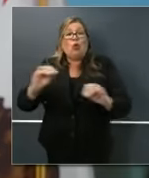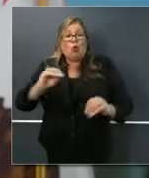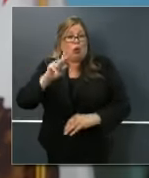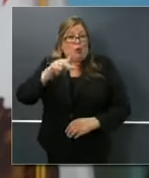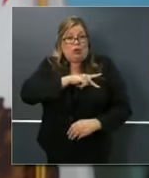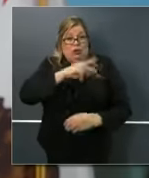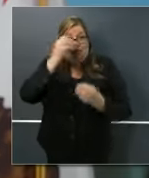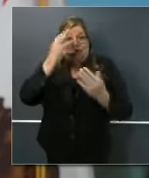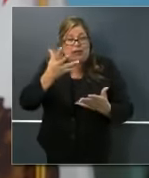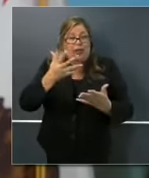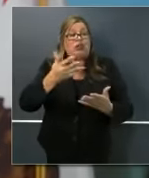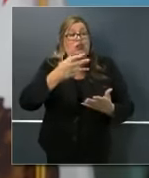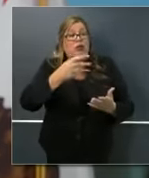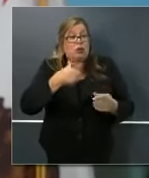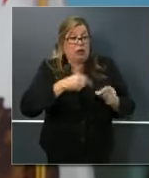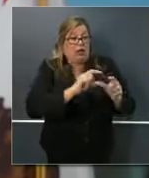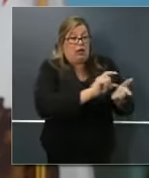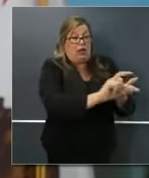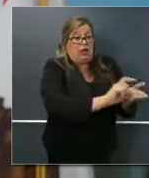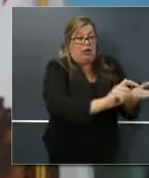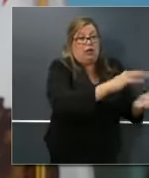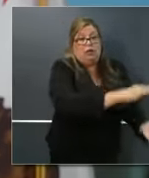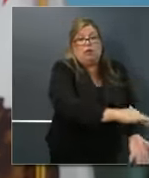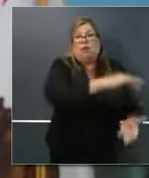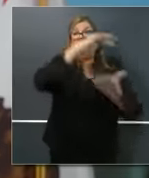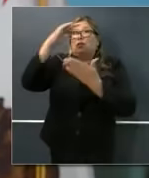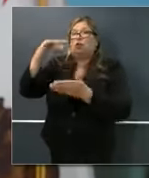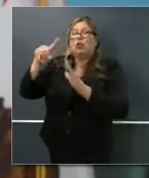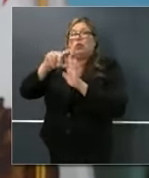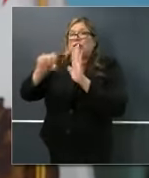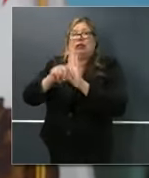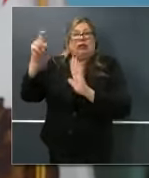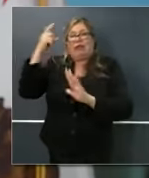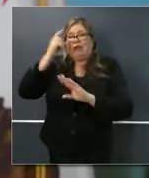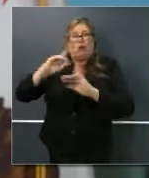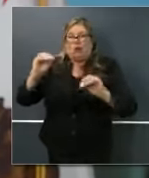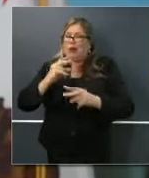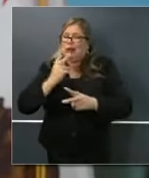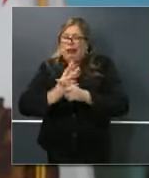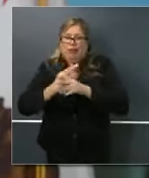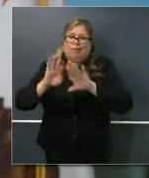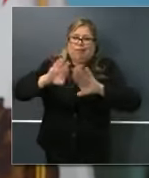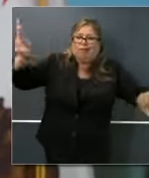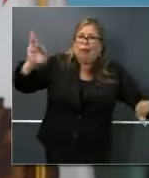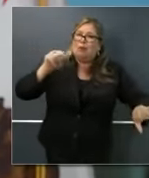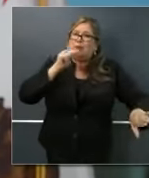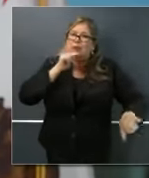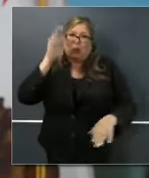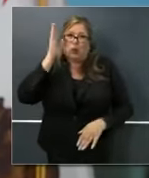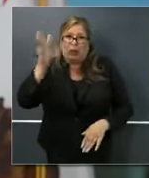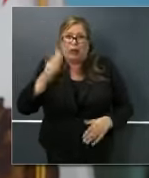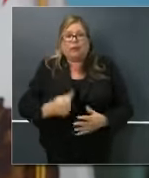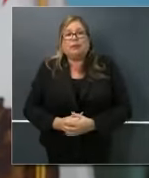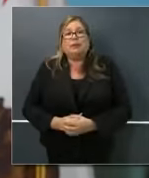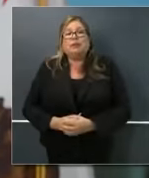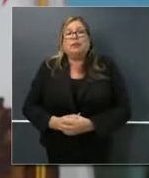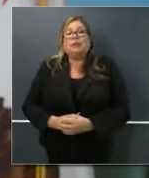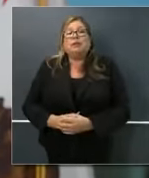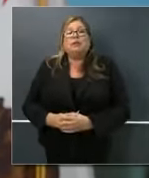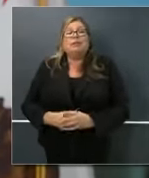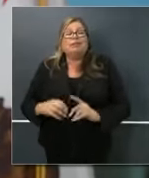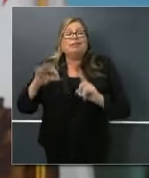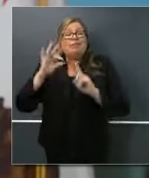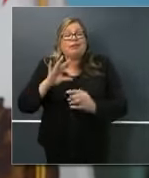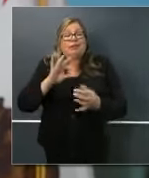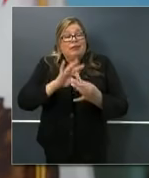information is brought in to the state government, so we can protect people's privacy. However, at the distribution front,